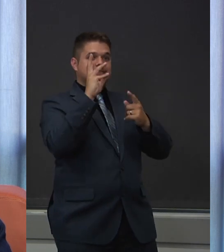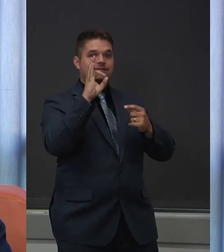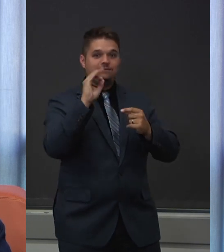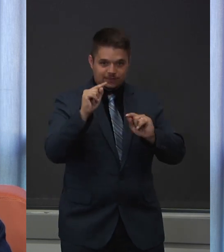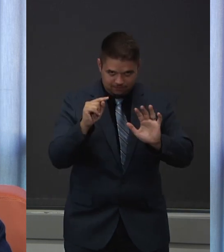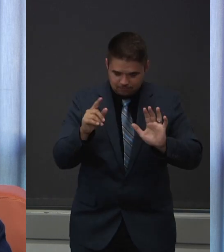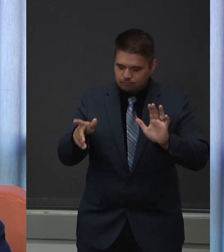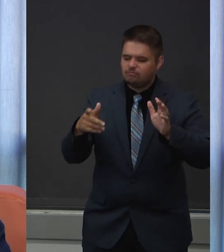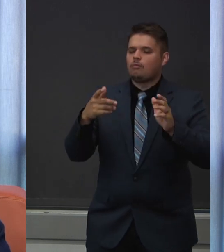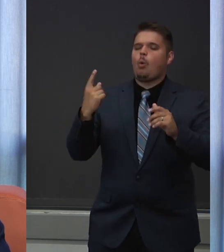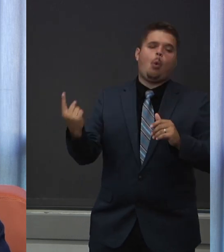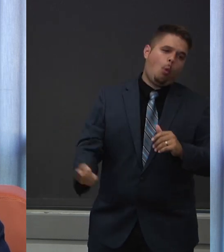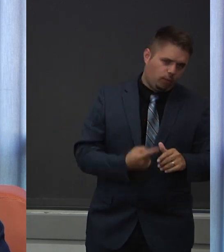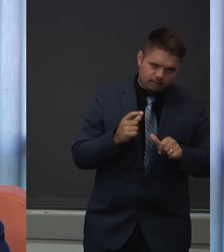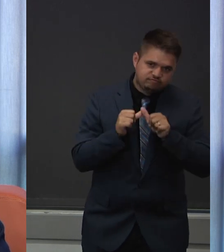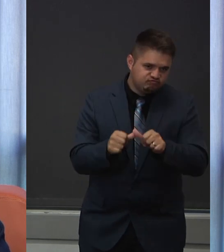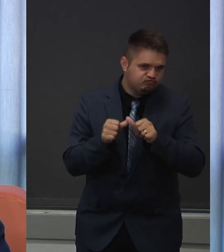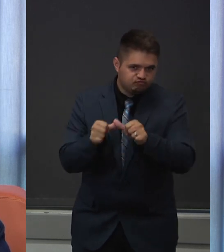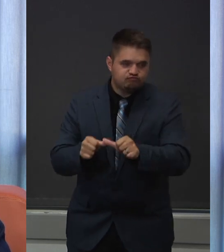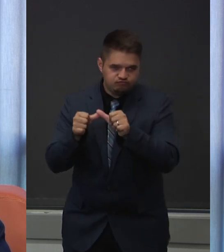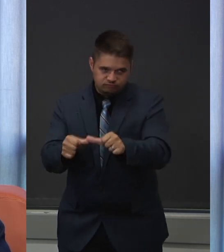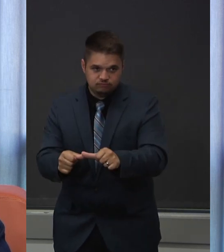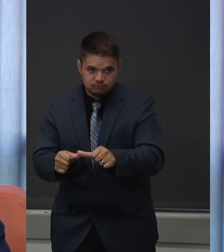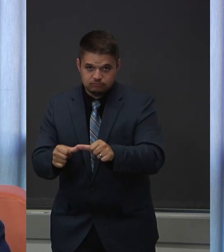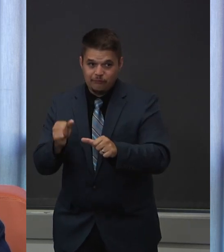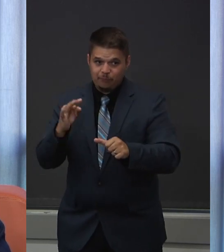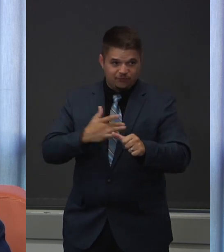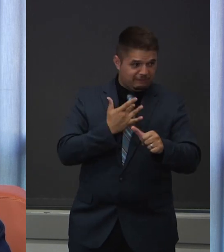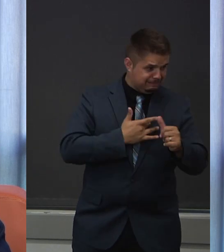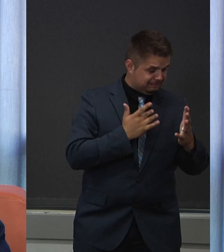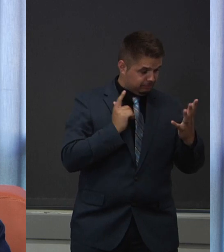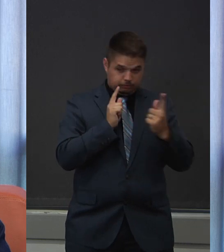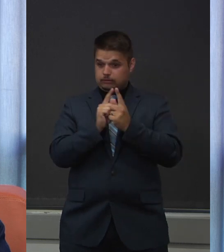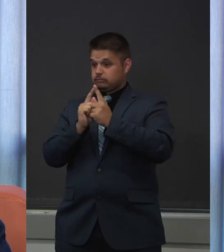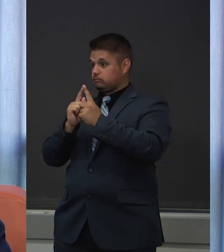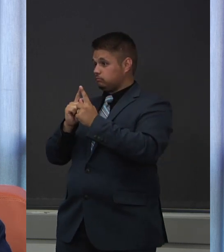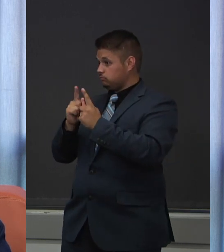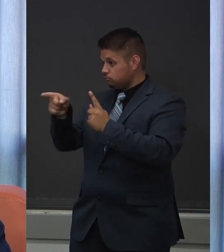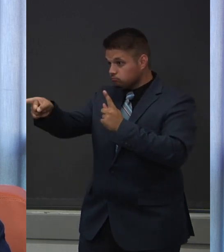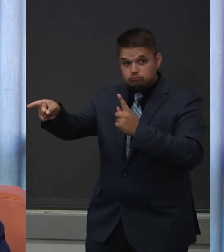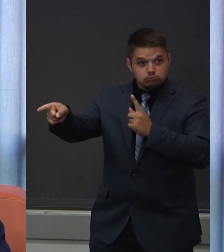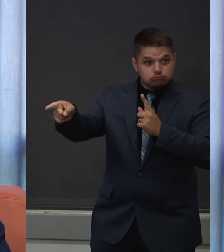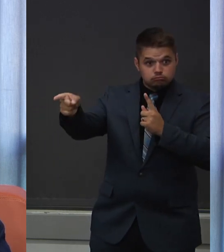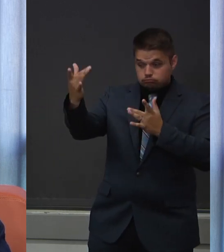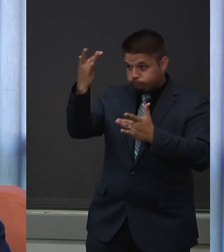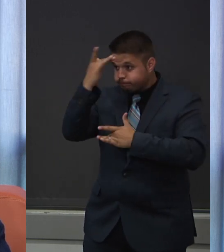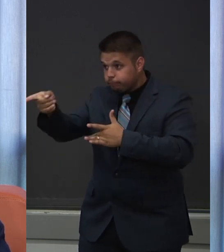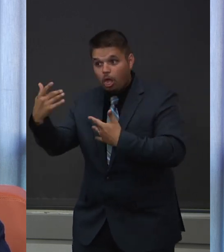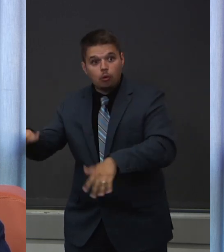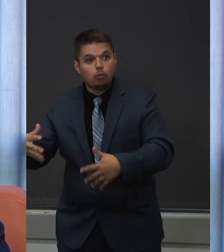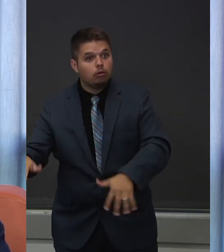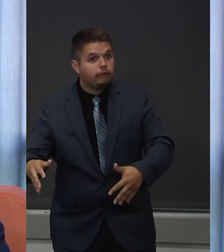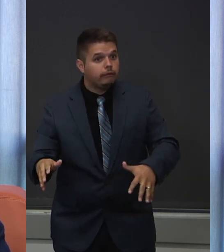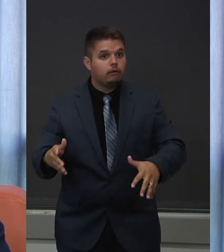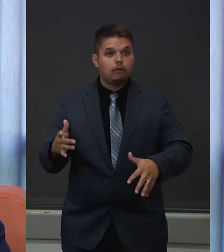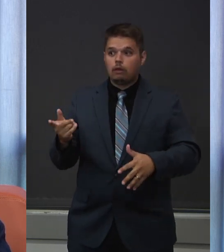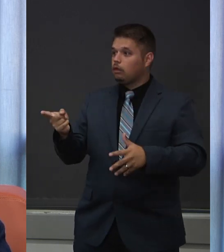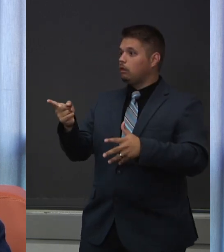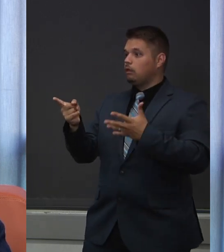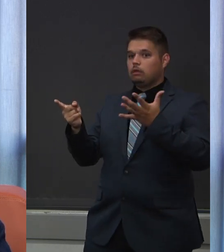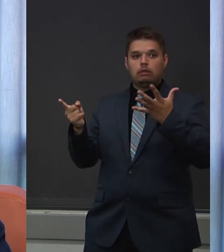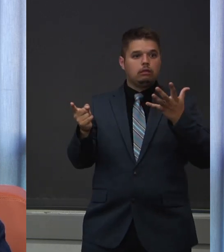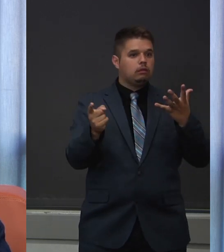And if you did come into contact with anybody during your travels that you think or that you know had COVID-19,